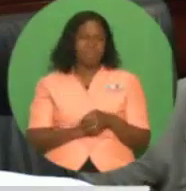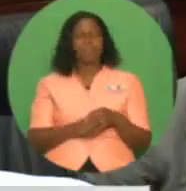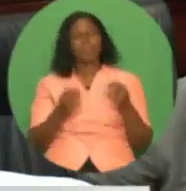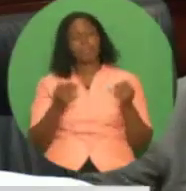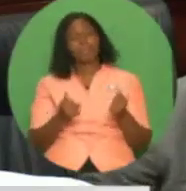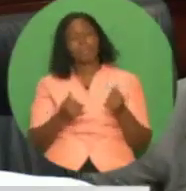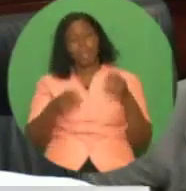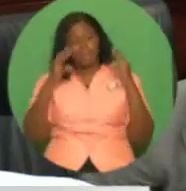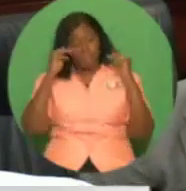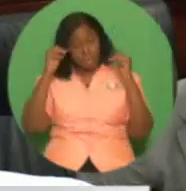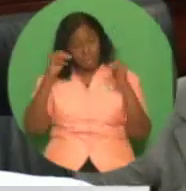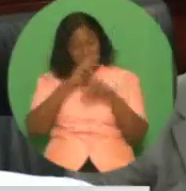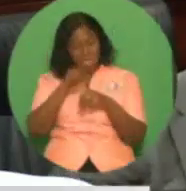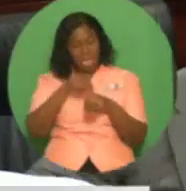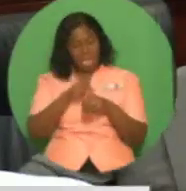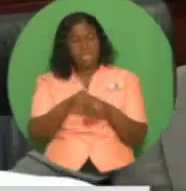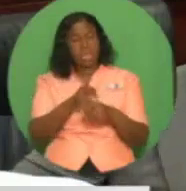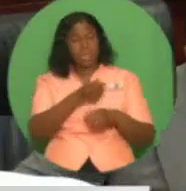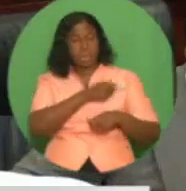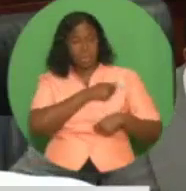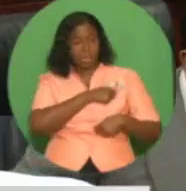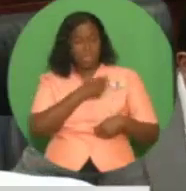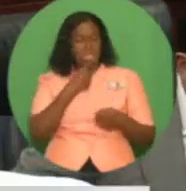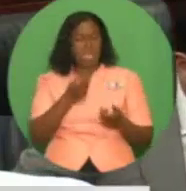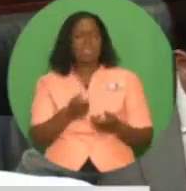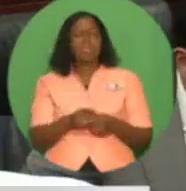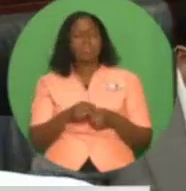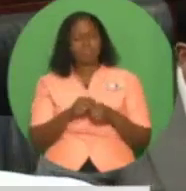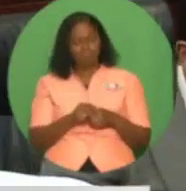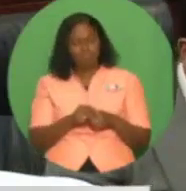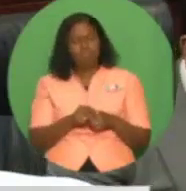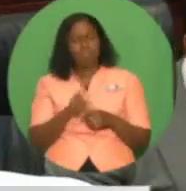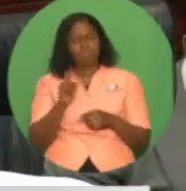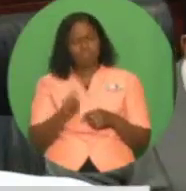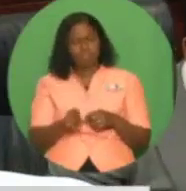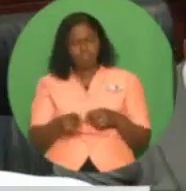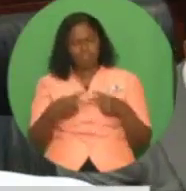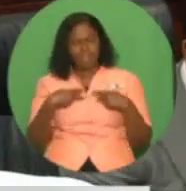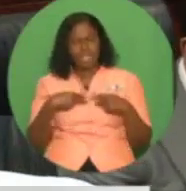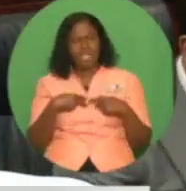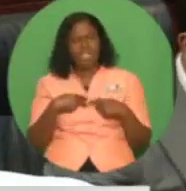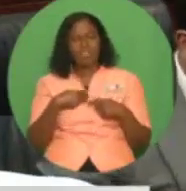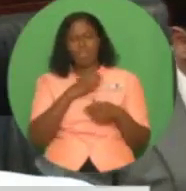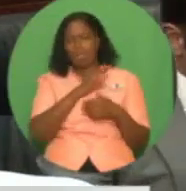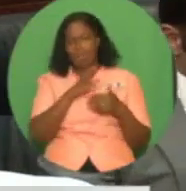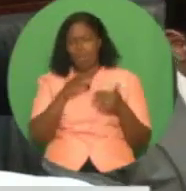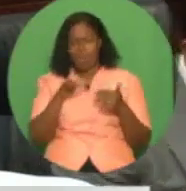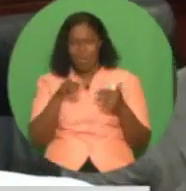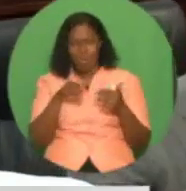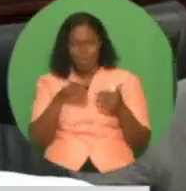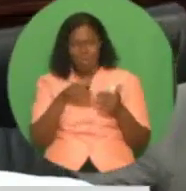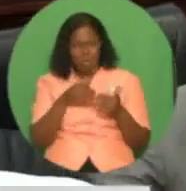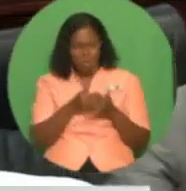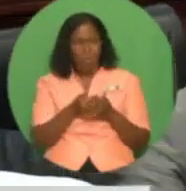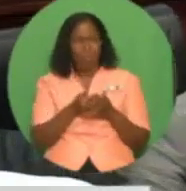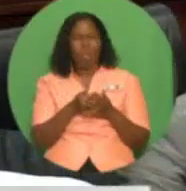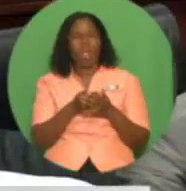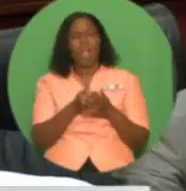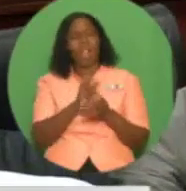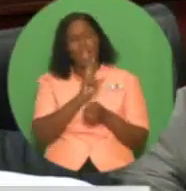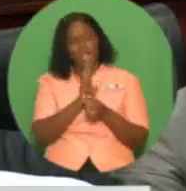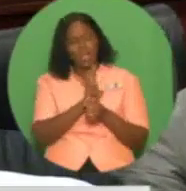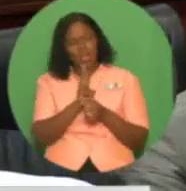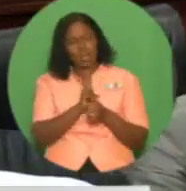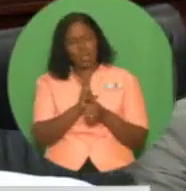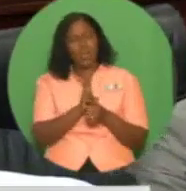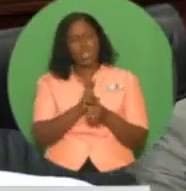Security Security has already begun working on ensuring the maximum utilization of the National Operations Fusion Center, which